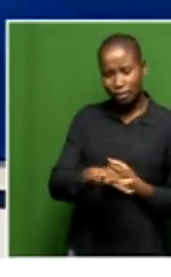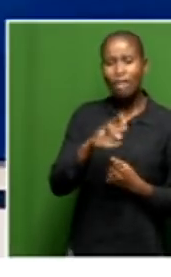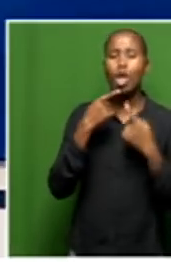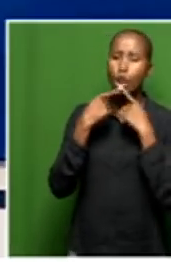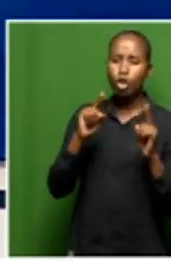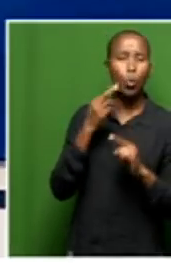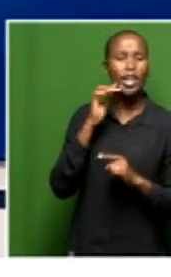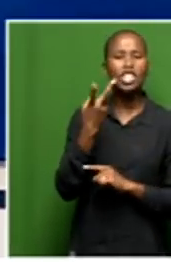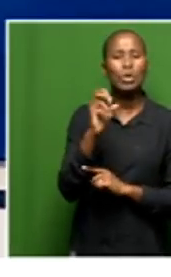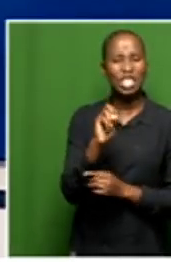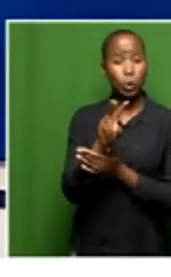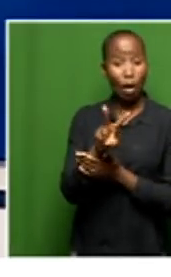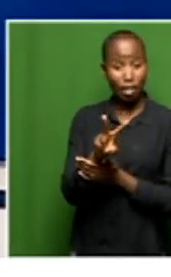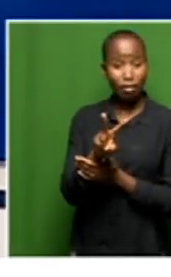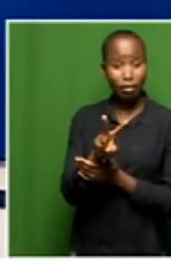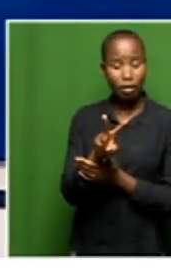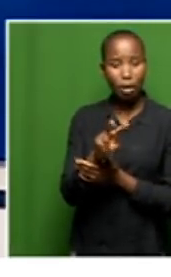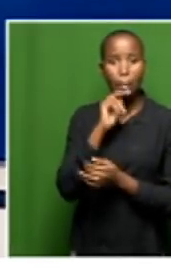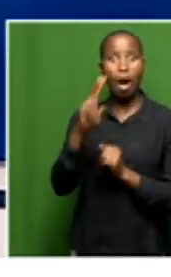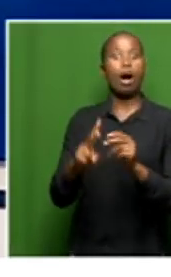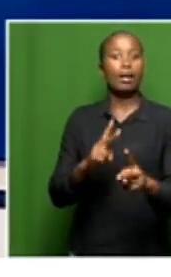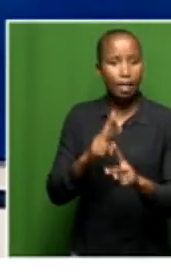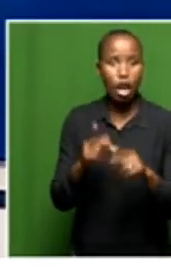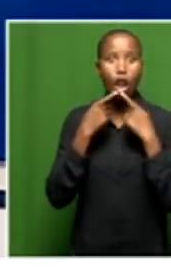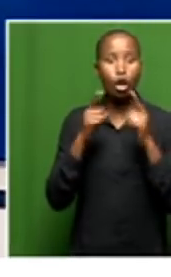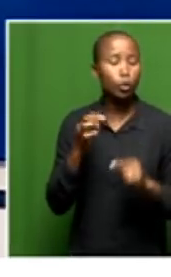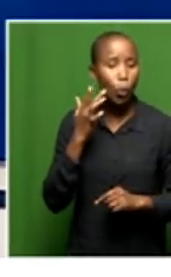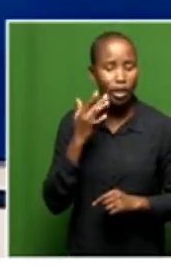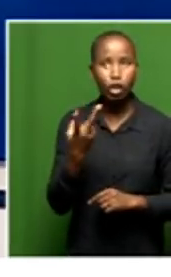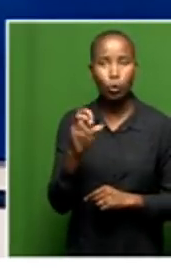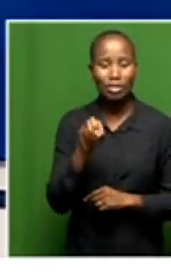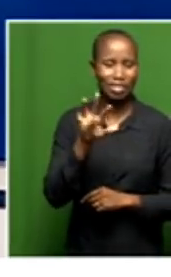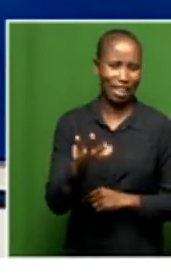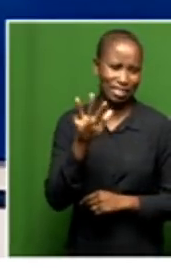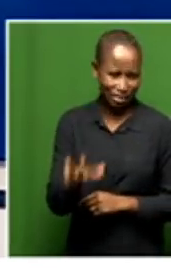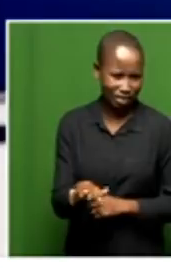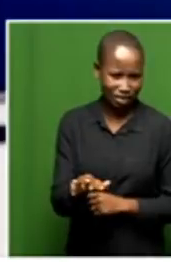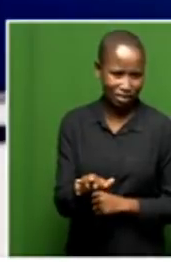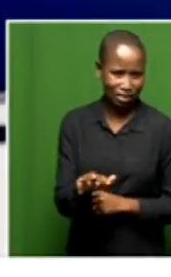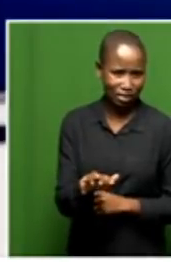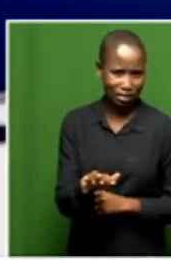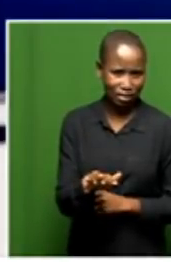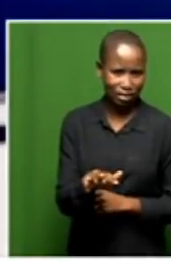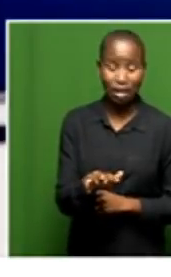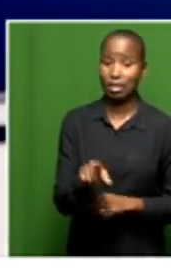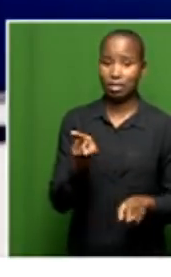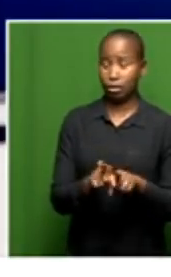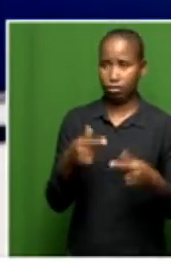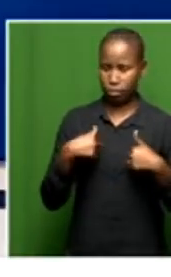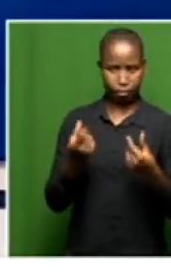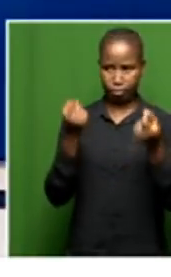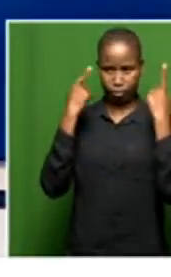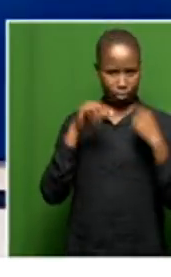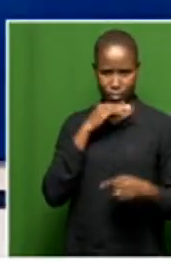2012, then it was launched again in 2019. Yes. And I don't even understand